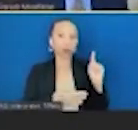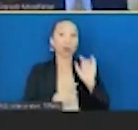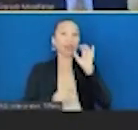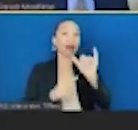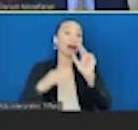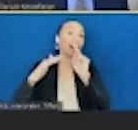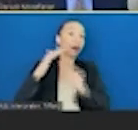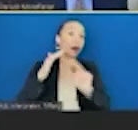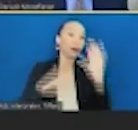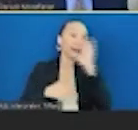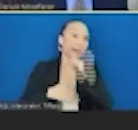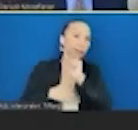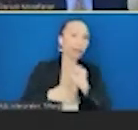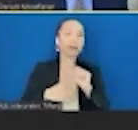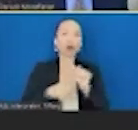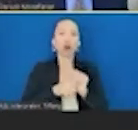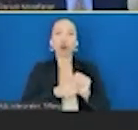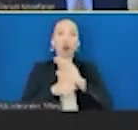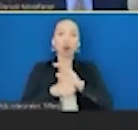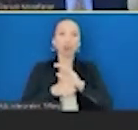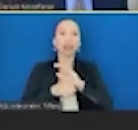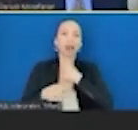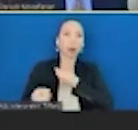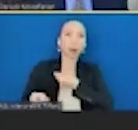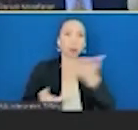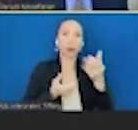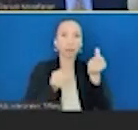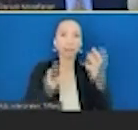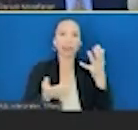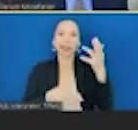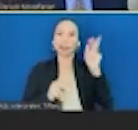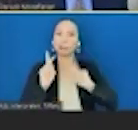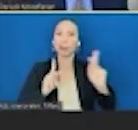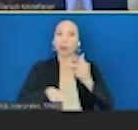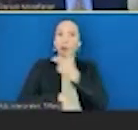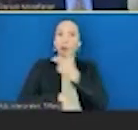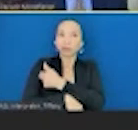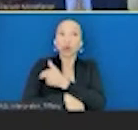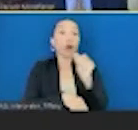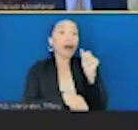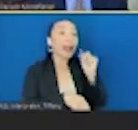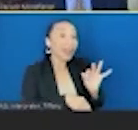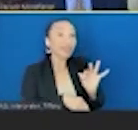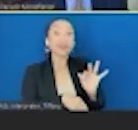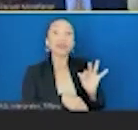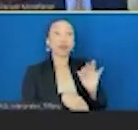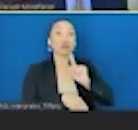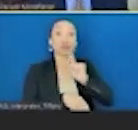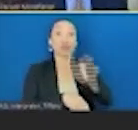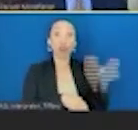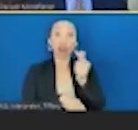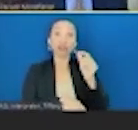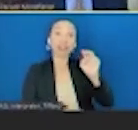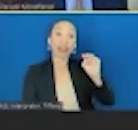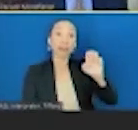the COVID hospitalizations that our country has seen could have been prevented if we had a metabolically healthy population. This is a modeling study, a simulation